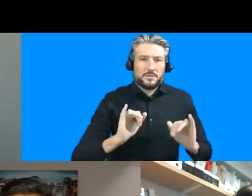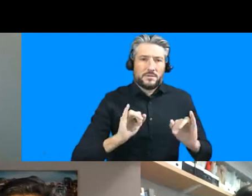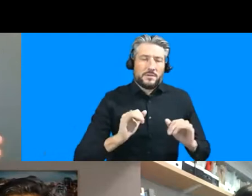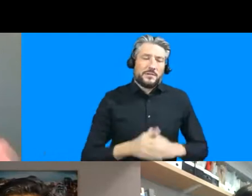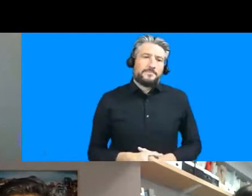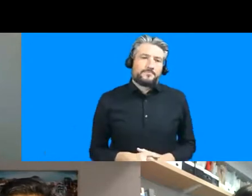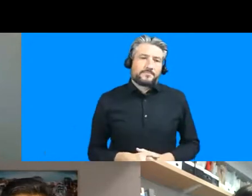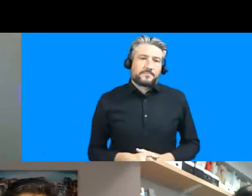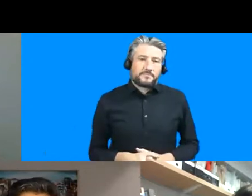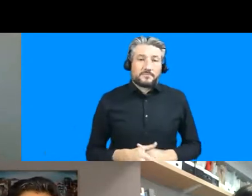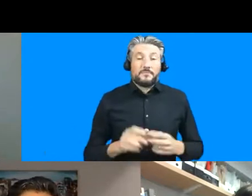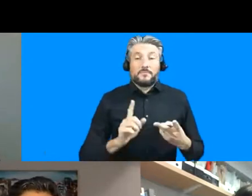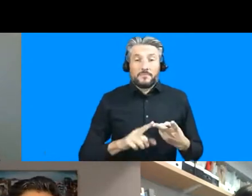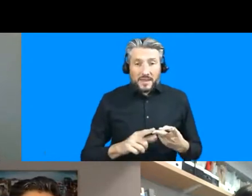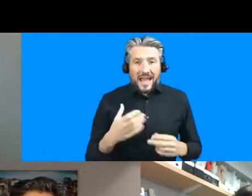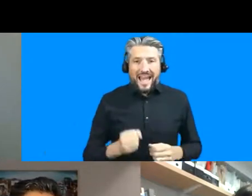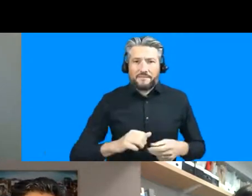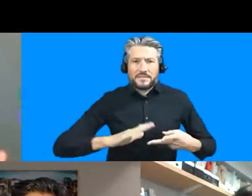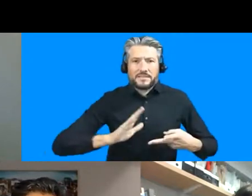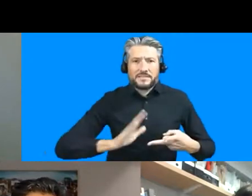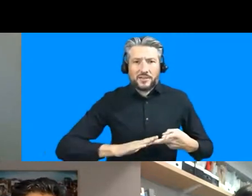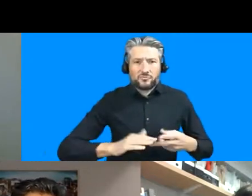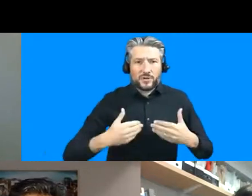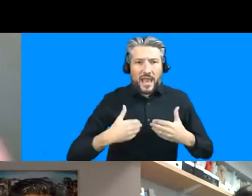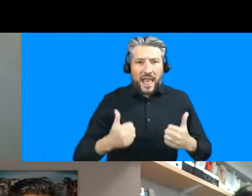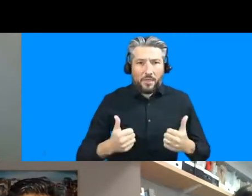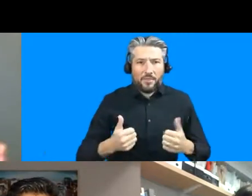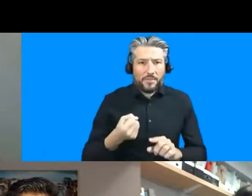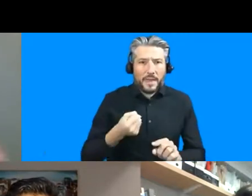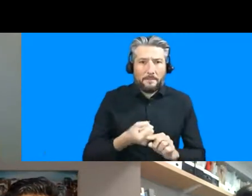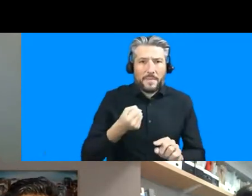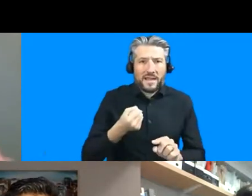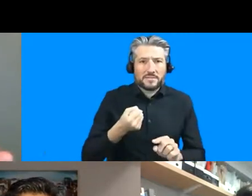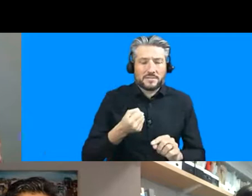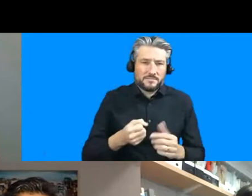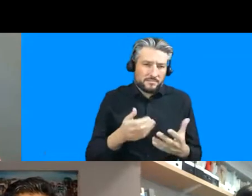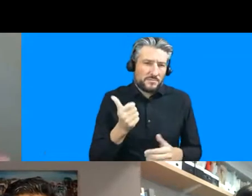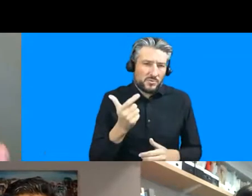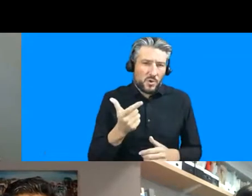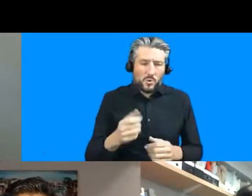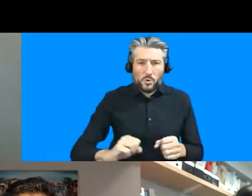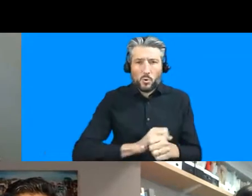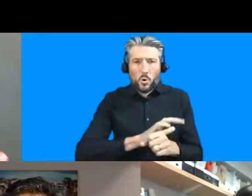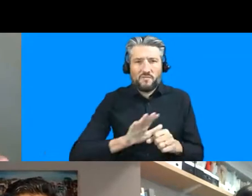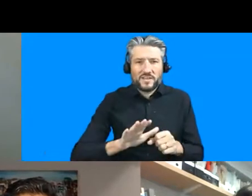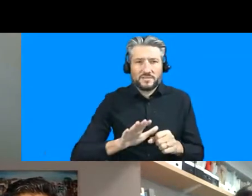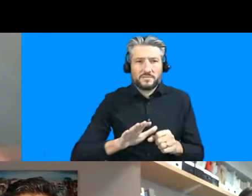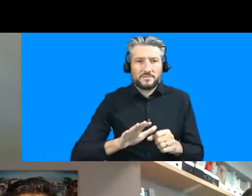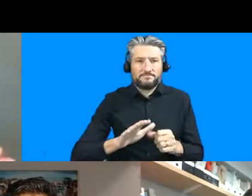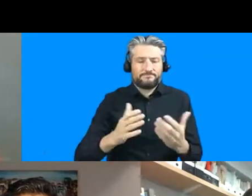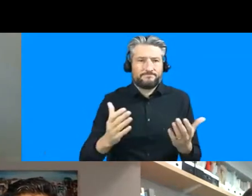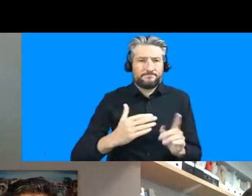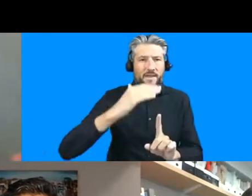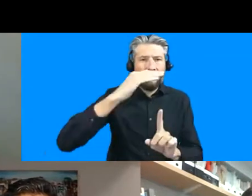of a whole host of secondary health impacts that have happened due to the kind of often vertical nature of covid and interventions which mean that